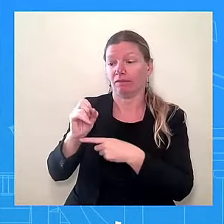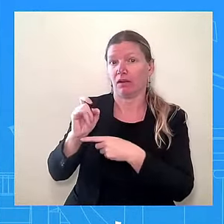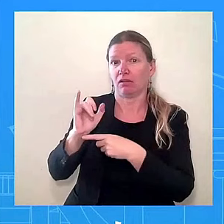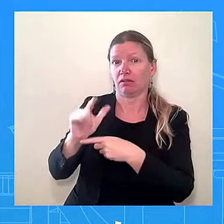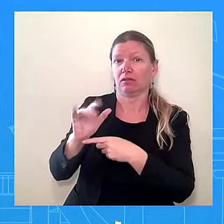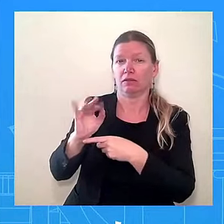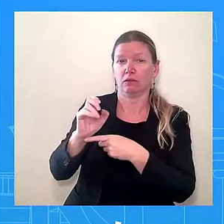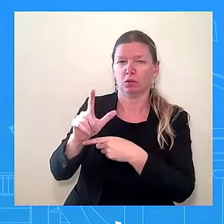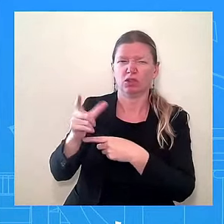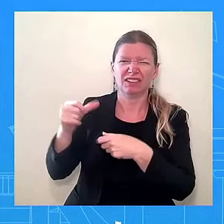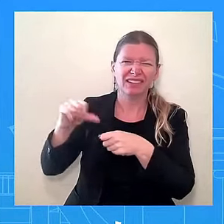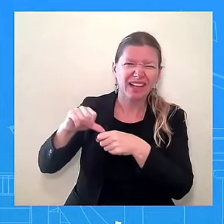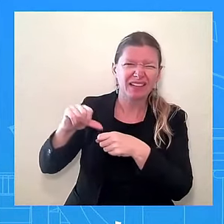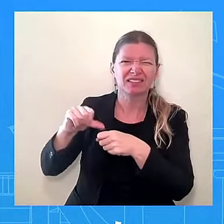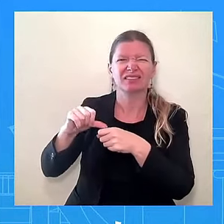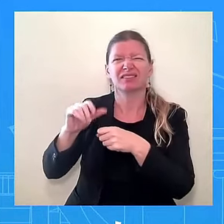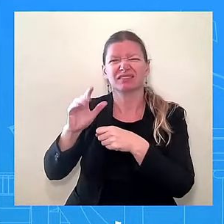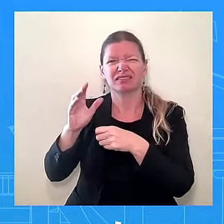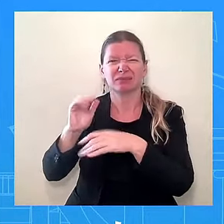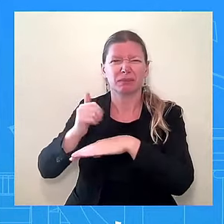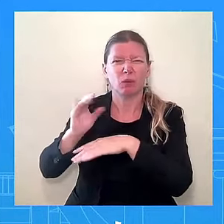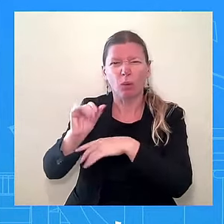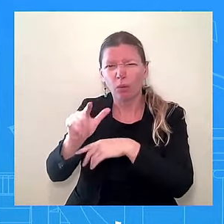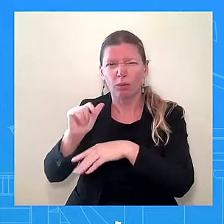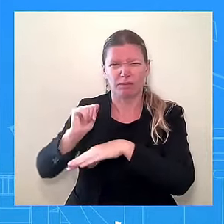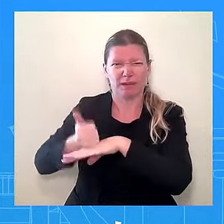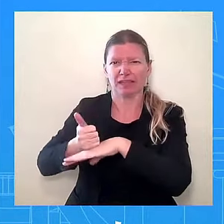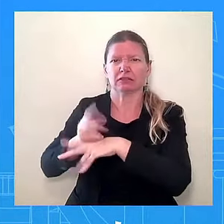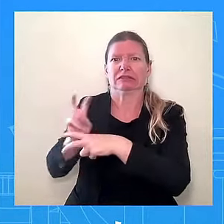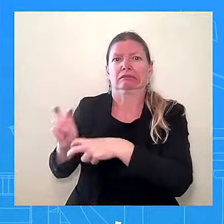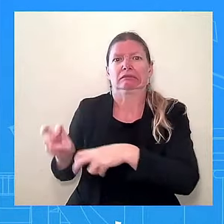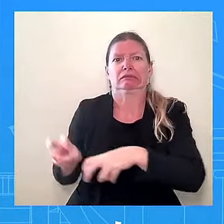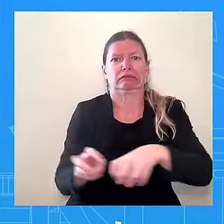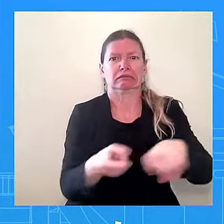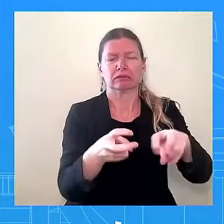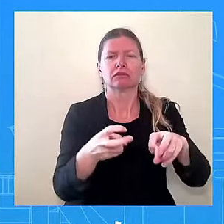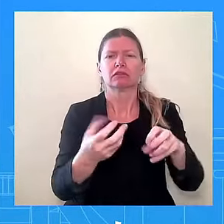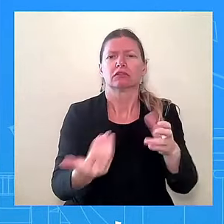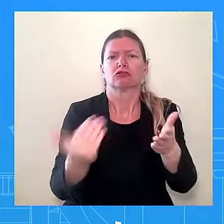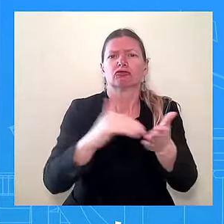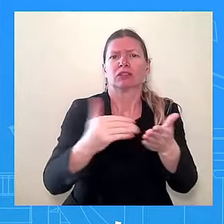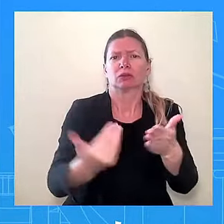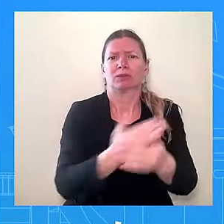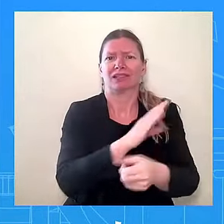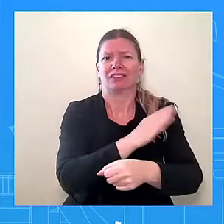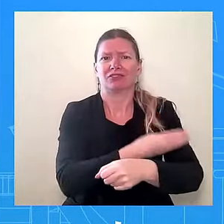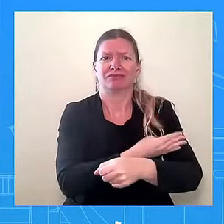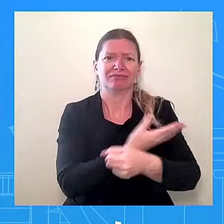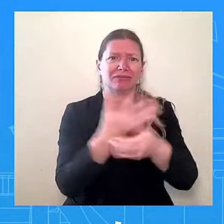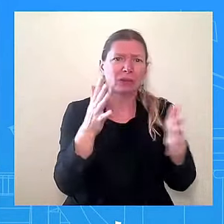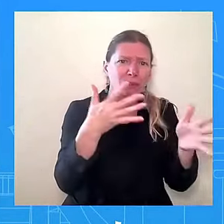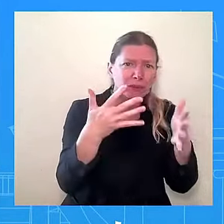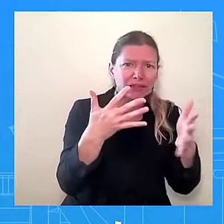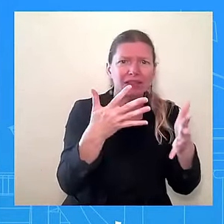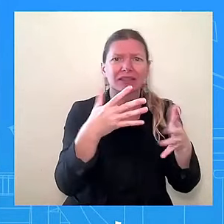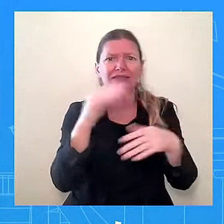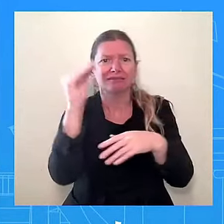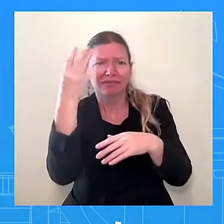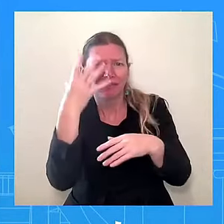So it takes a while for us to basically analyze those contracts. I'm expecting that we will be able to make awards